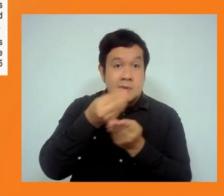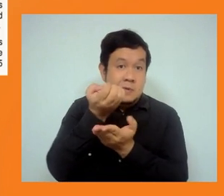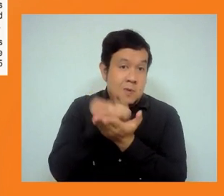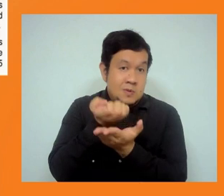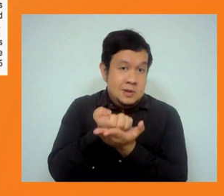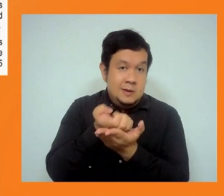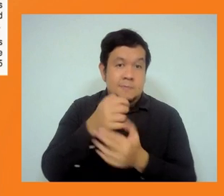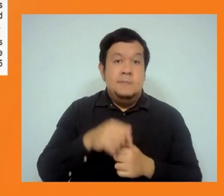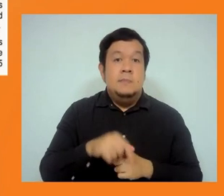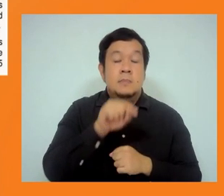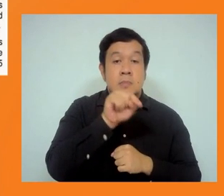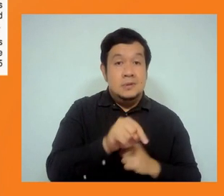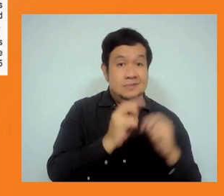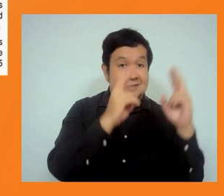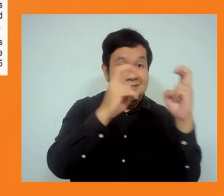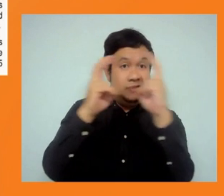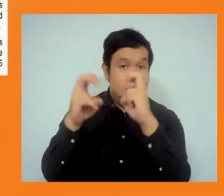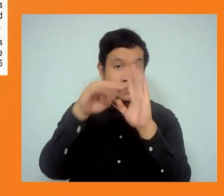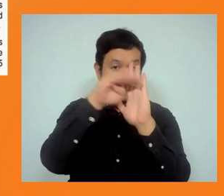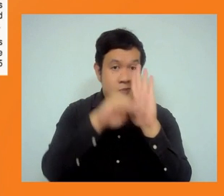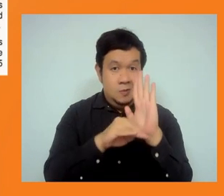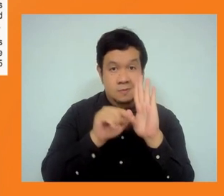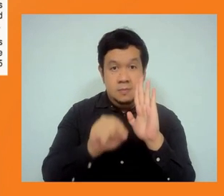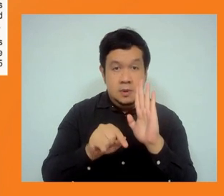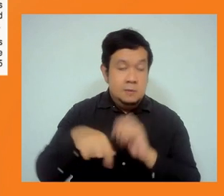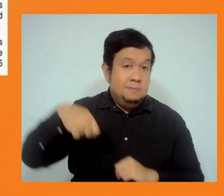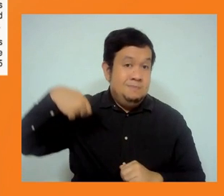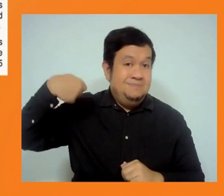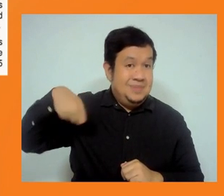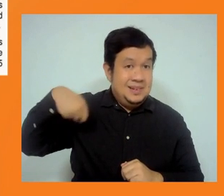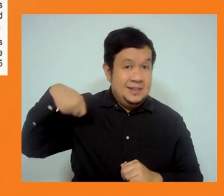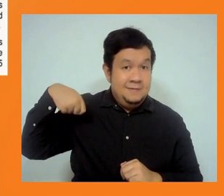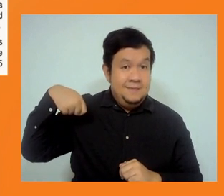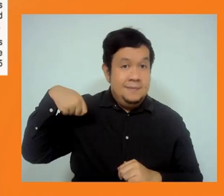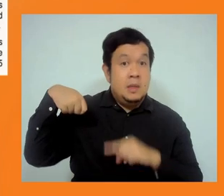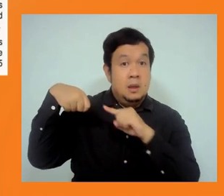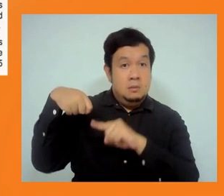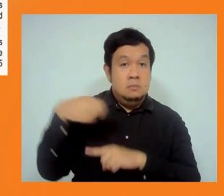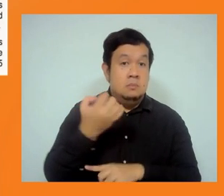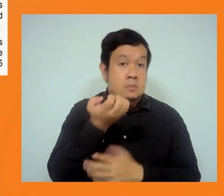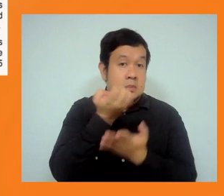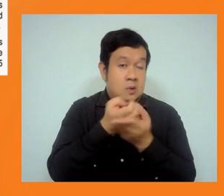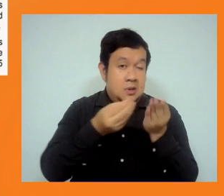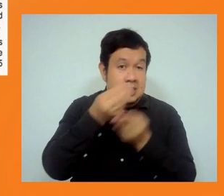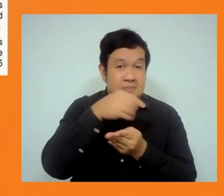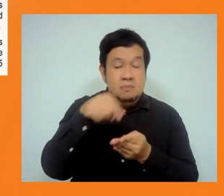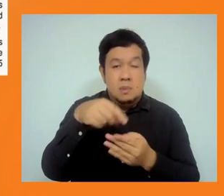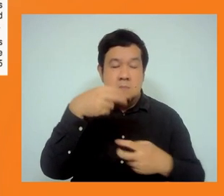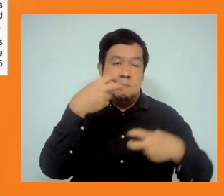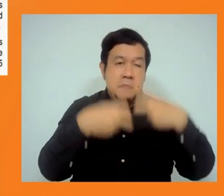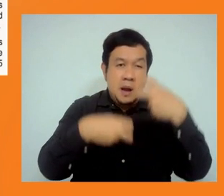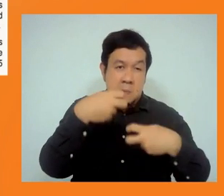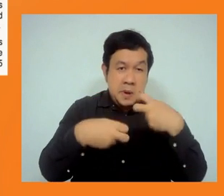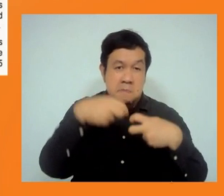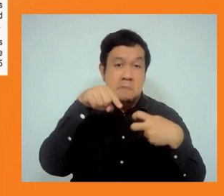president, ADB president, the economic crisis actually weakened the implementation of the safe flag. I think this is a serious